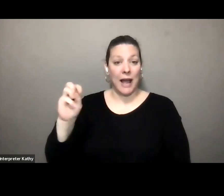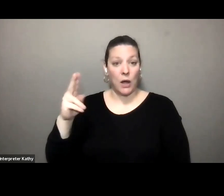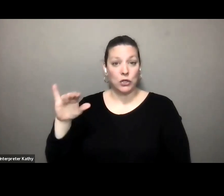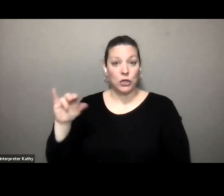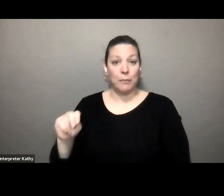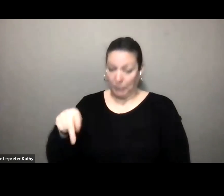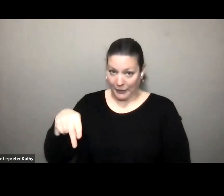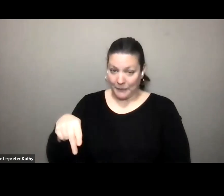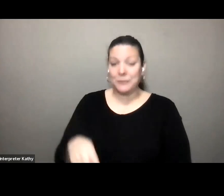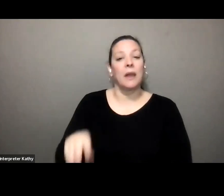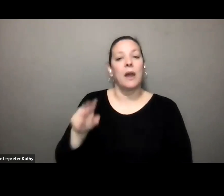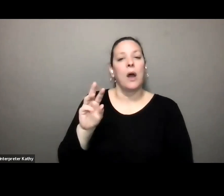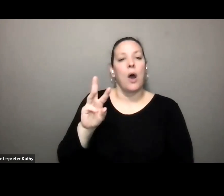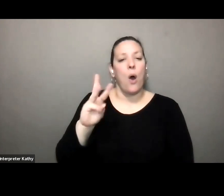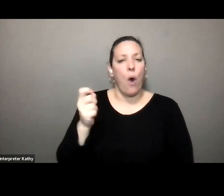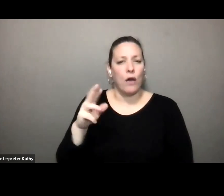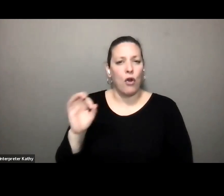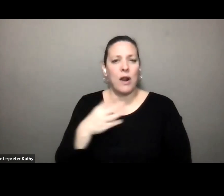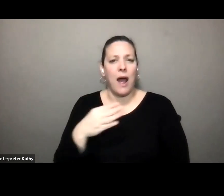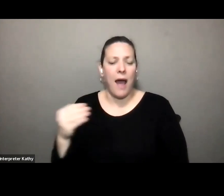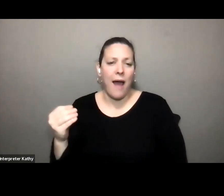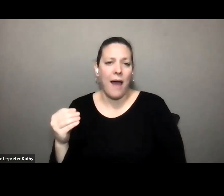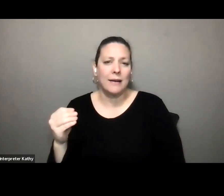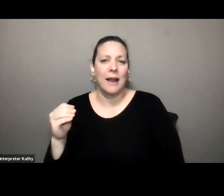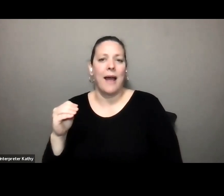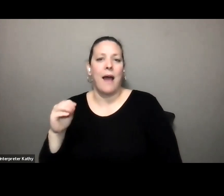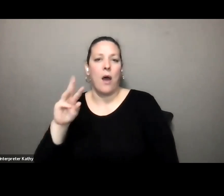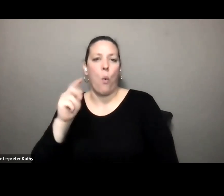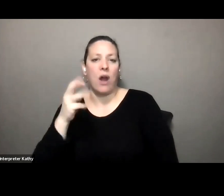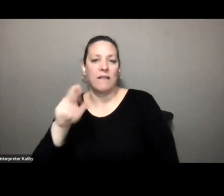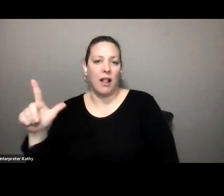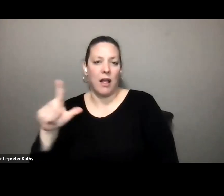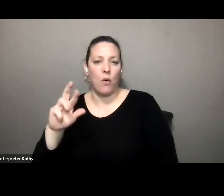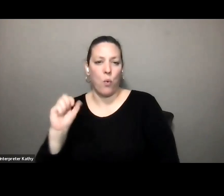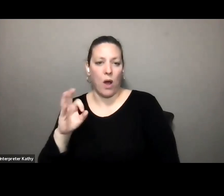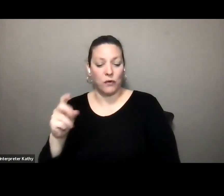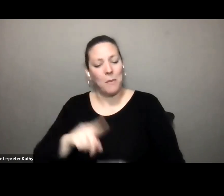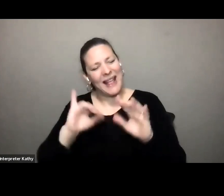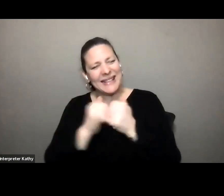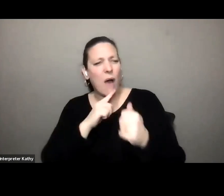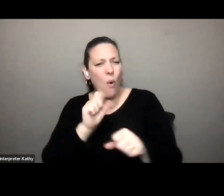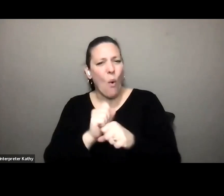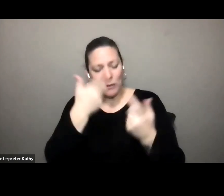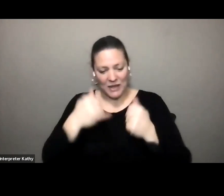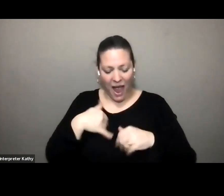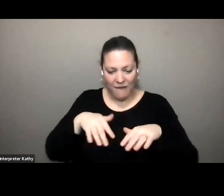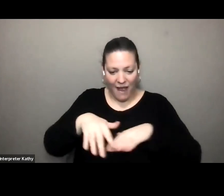rossford which is in wood county but that's how some regional transits work well is that they bleed over into neighboring counties